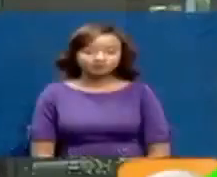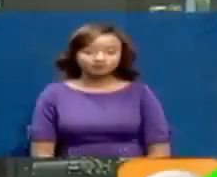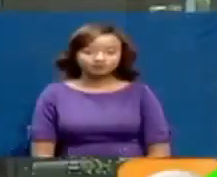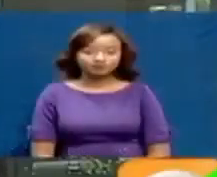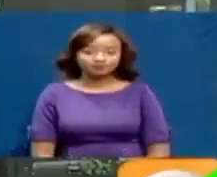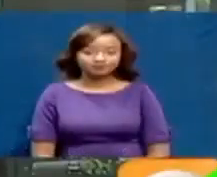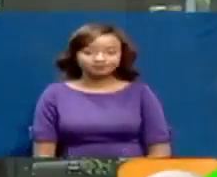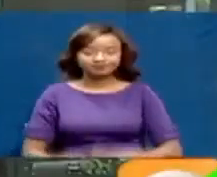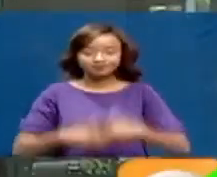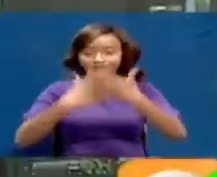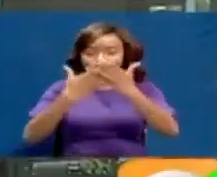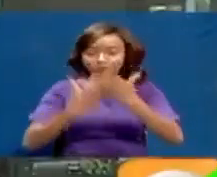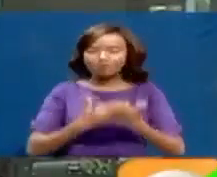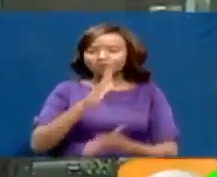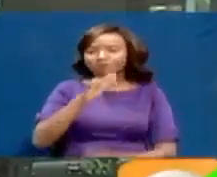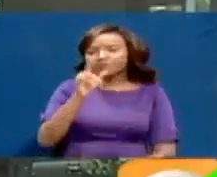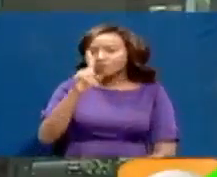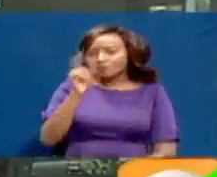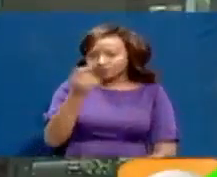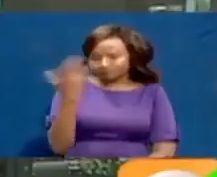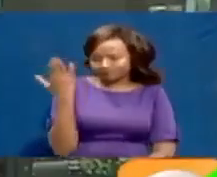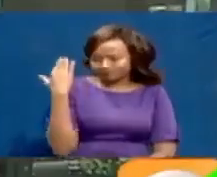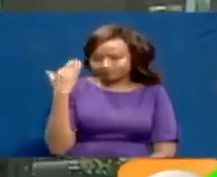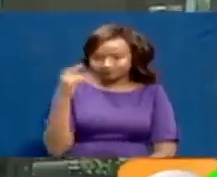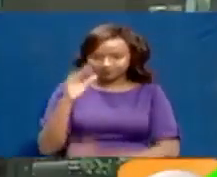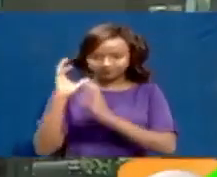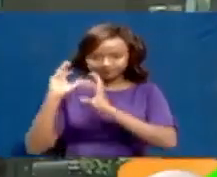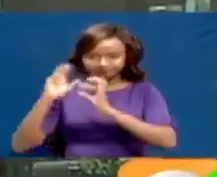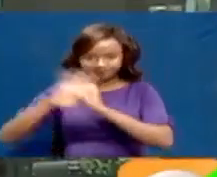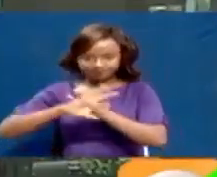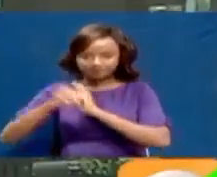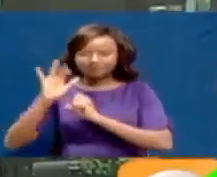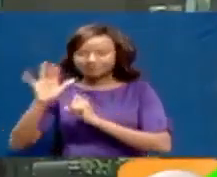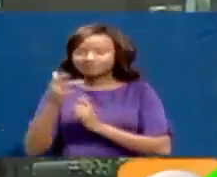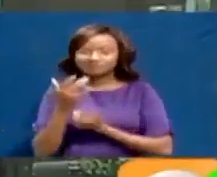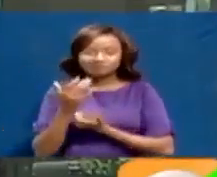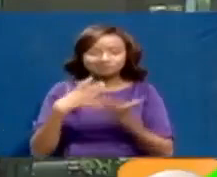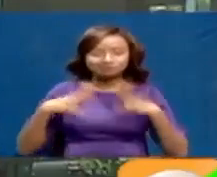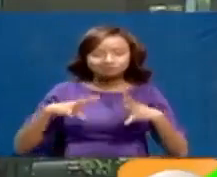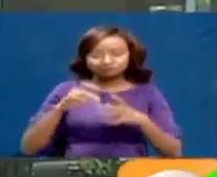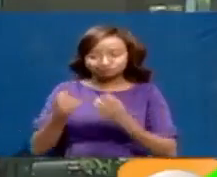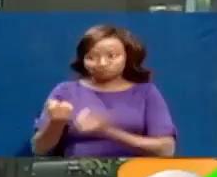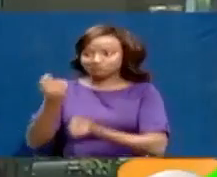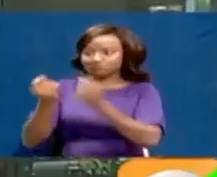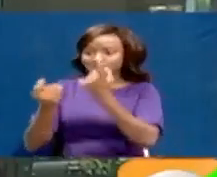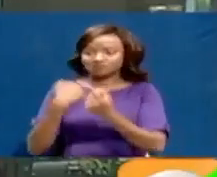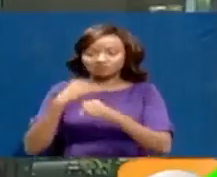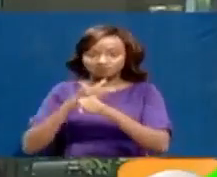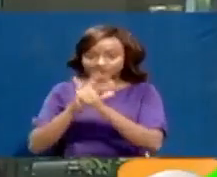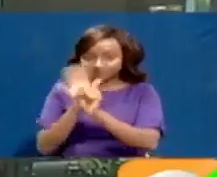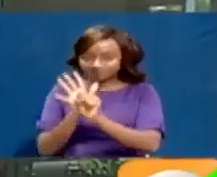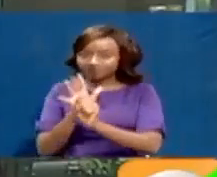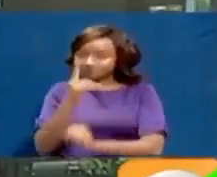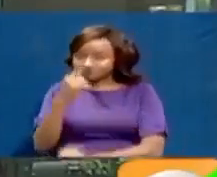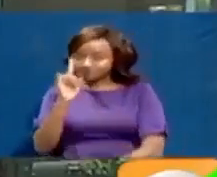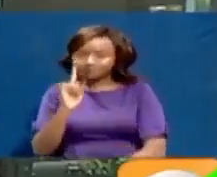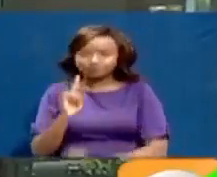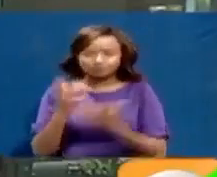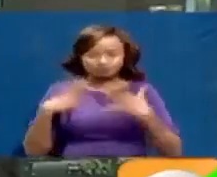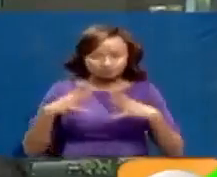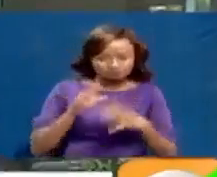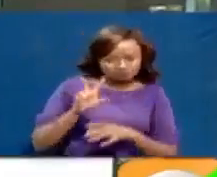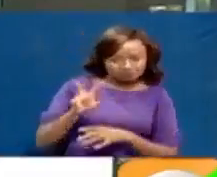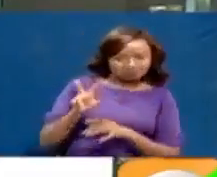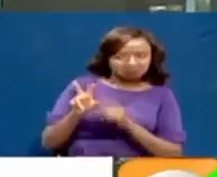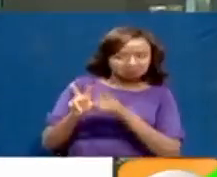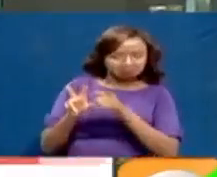One month ago, Kilifi County was in the headlines in regards to COVID-19 infections. And the situation there was comparable, some would say, to